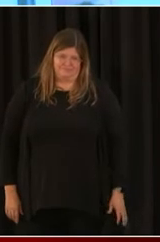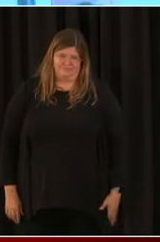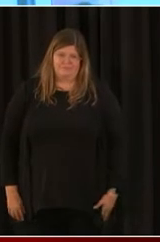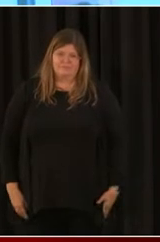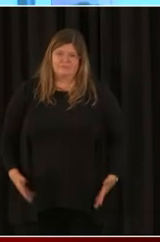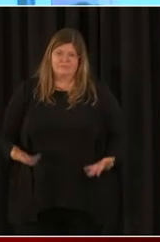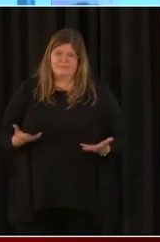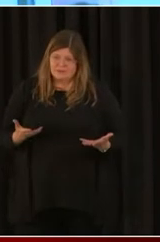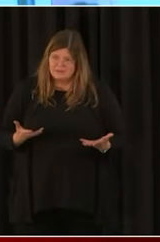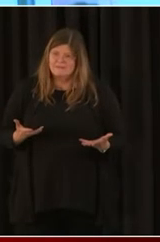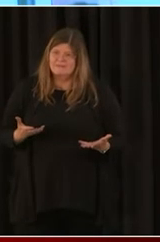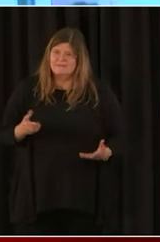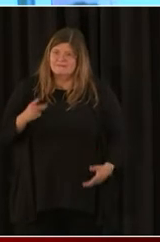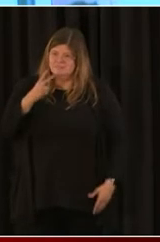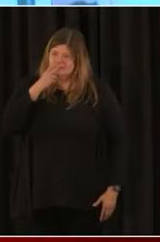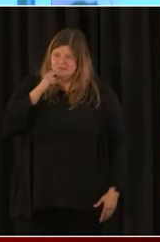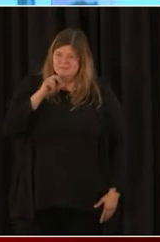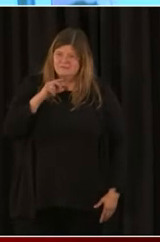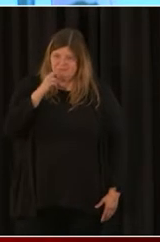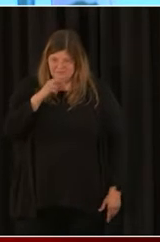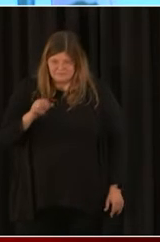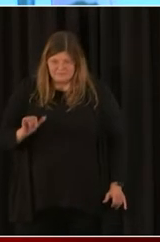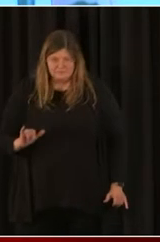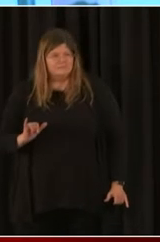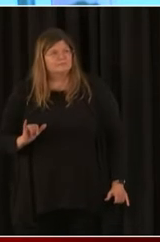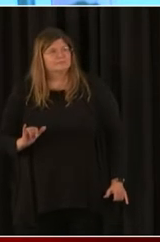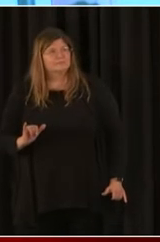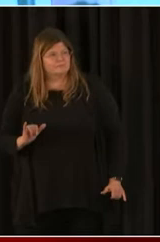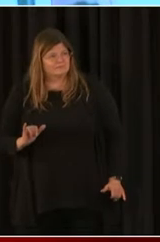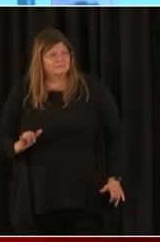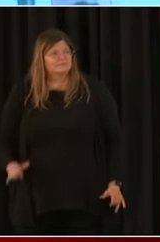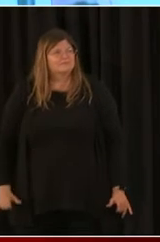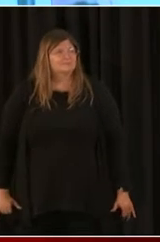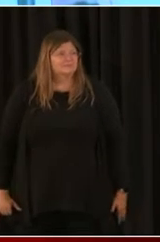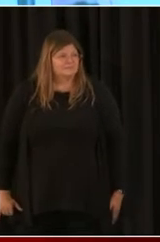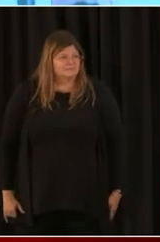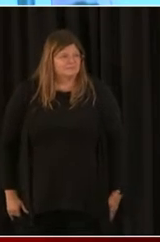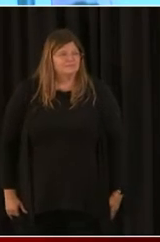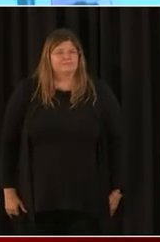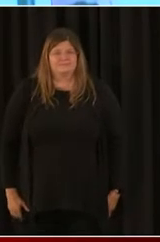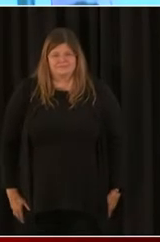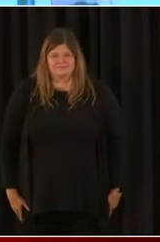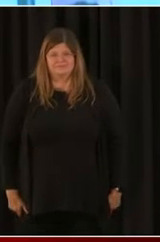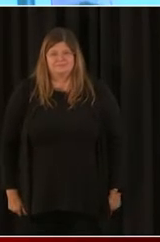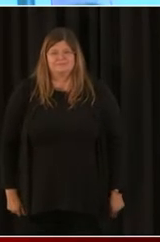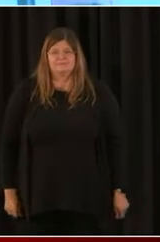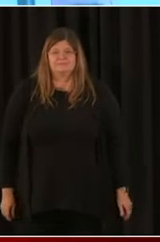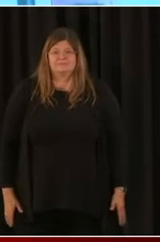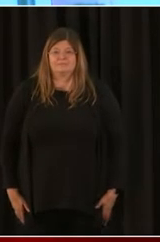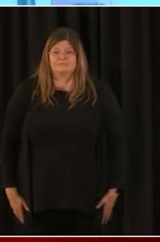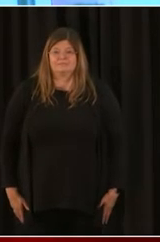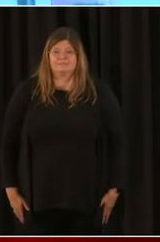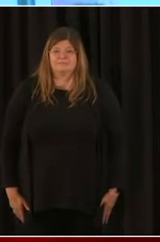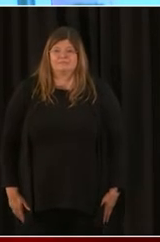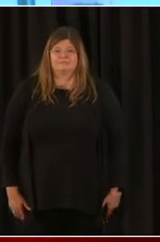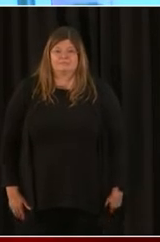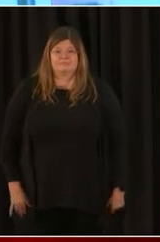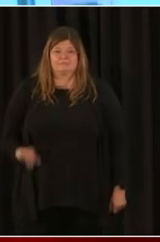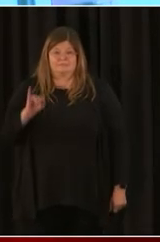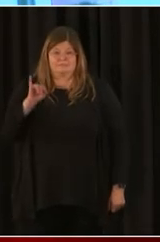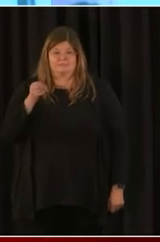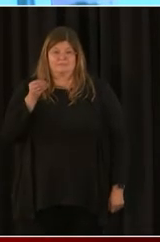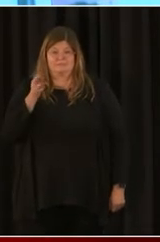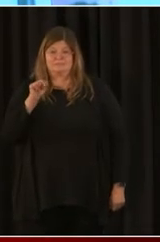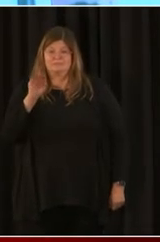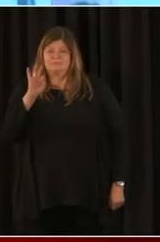can't see them. So right now, PPP 2.0, that